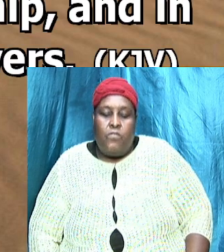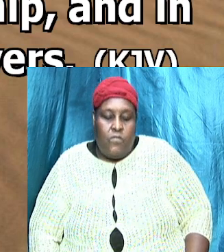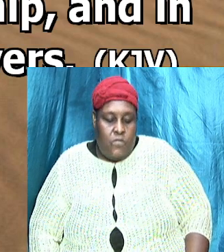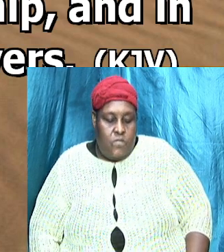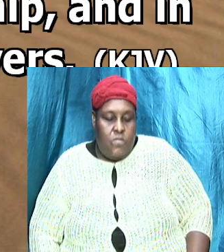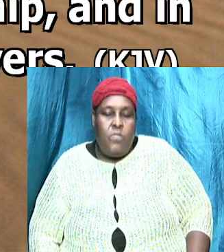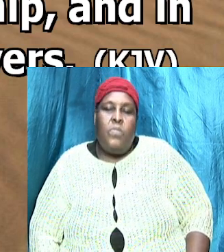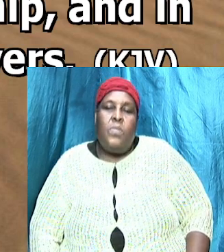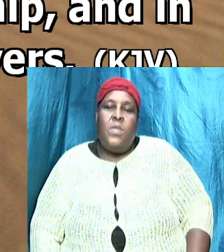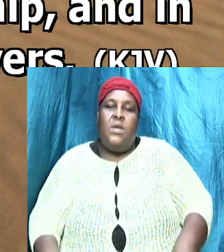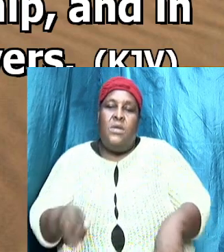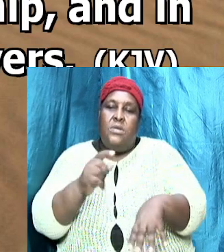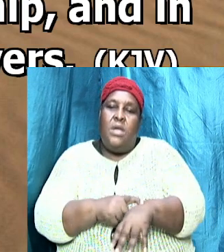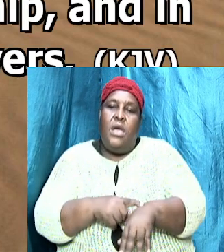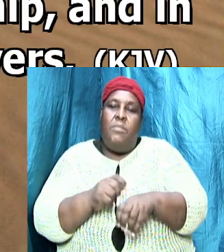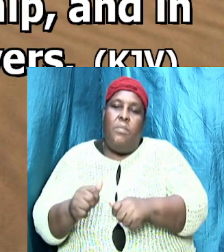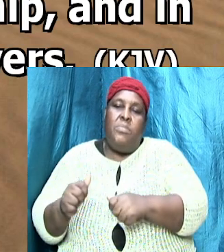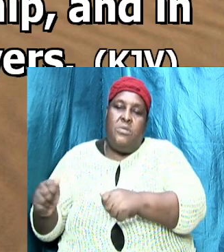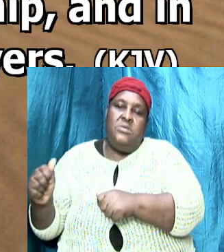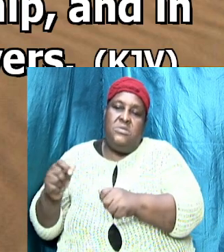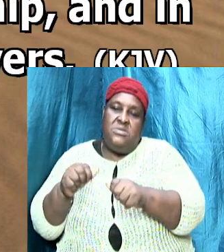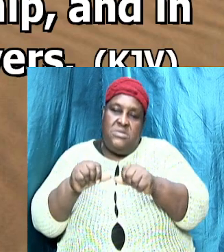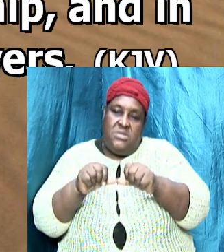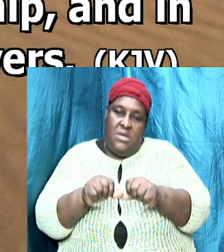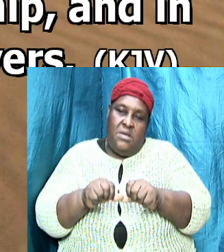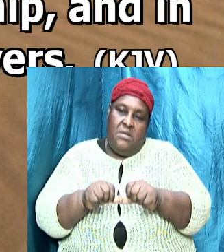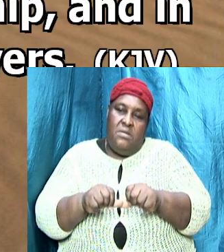the time the apostle spent was